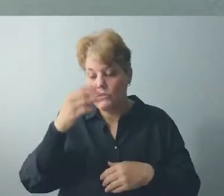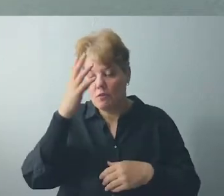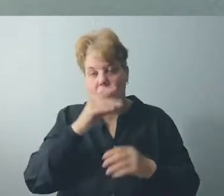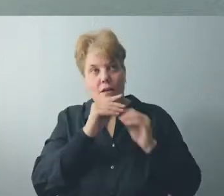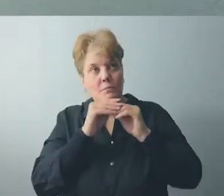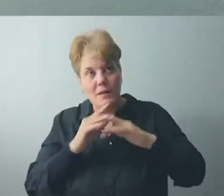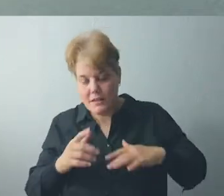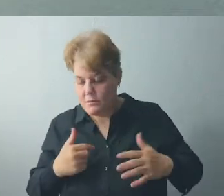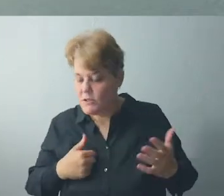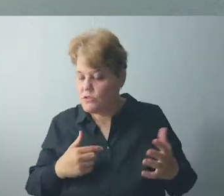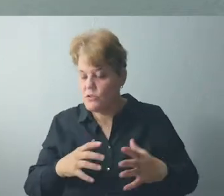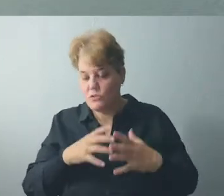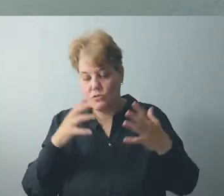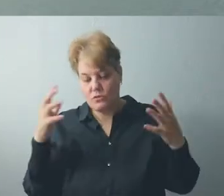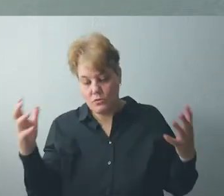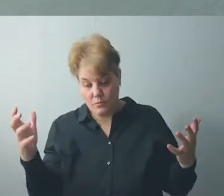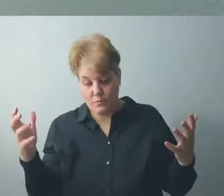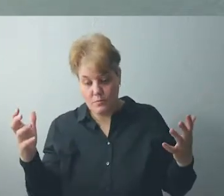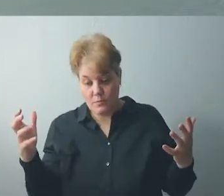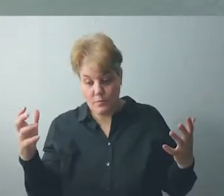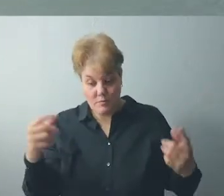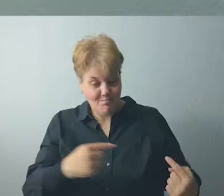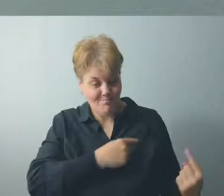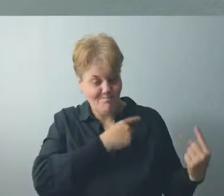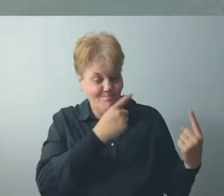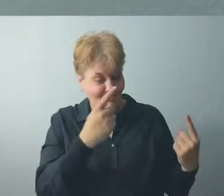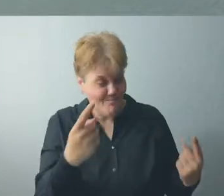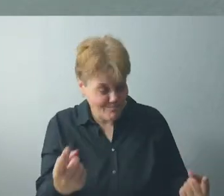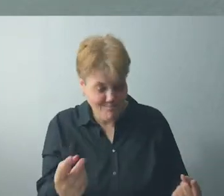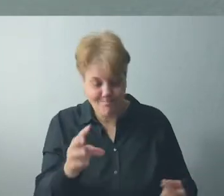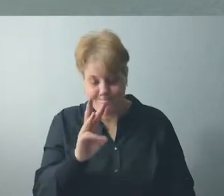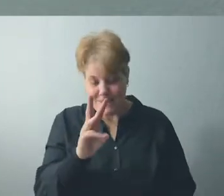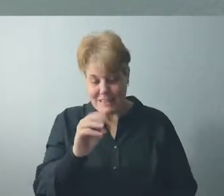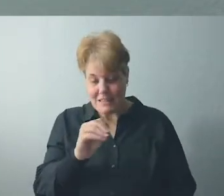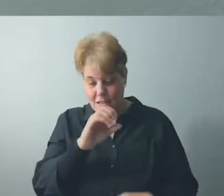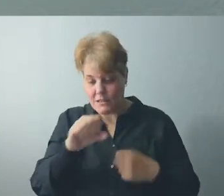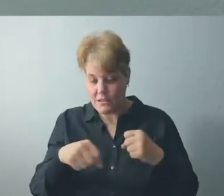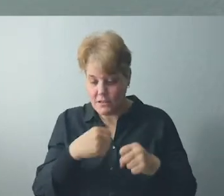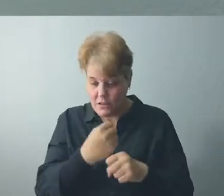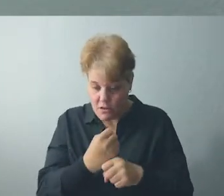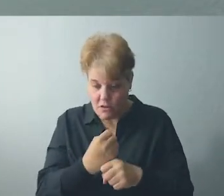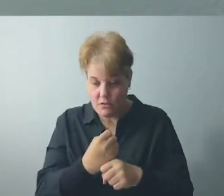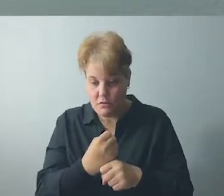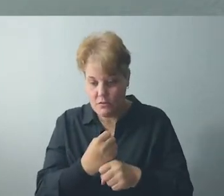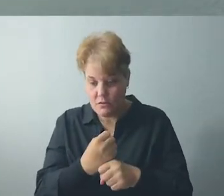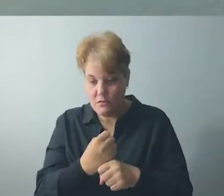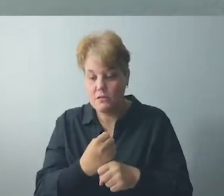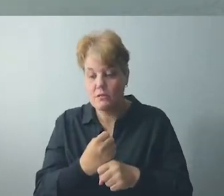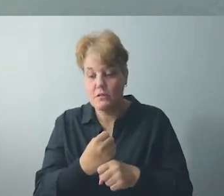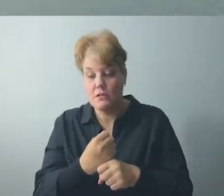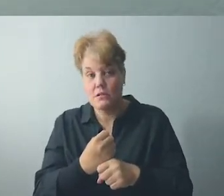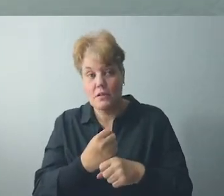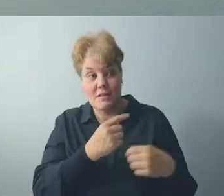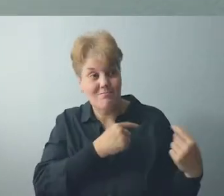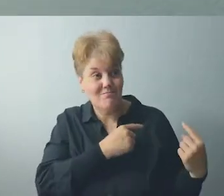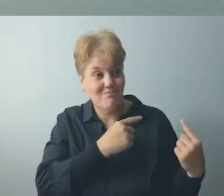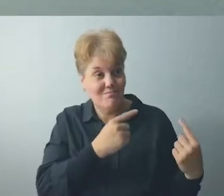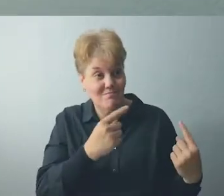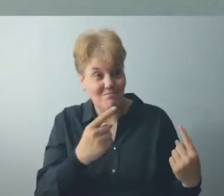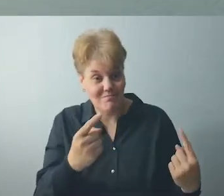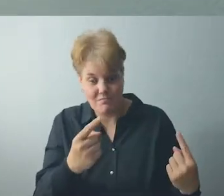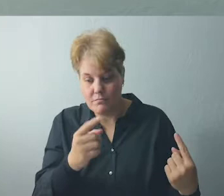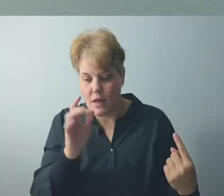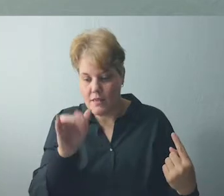60 years of walking with him in his daily favor. And by the way, that 60 years